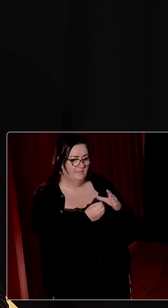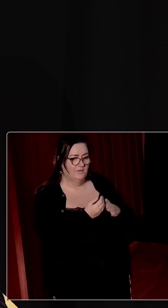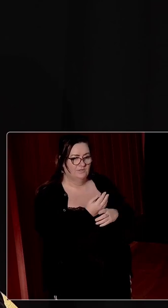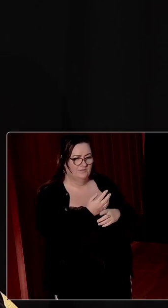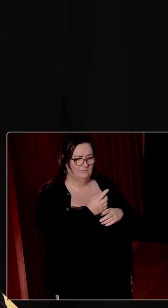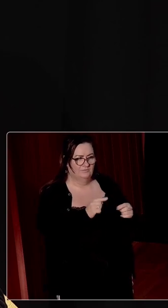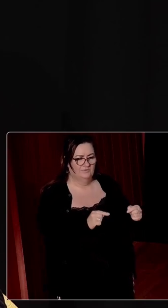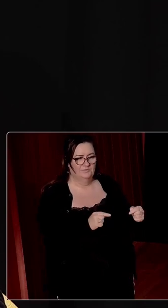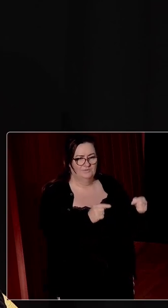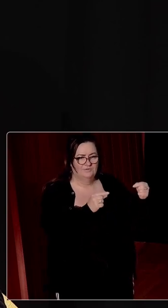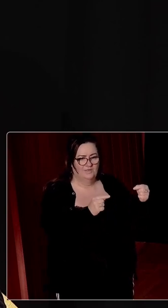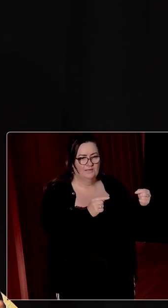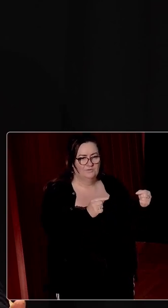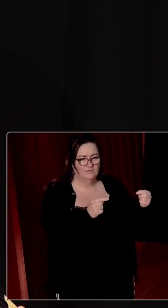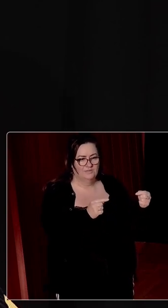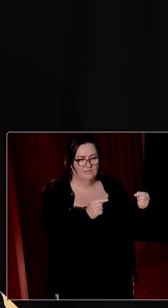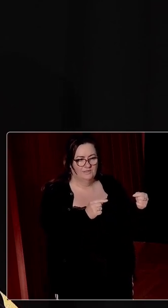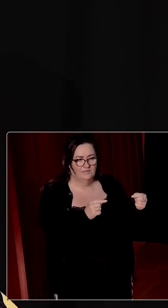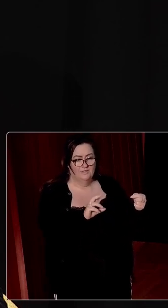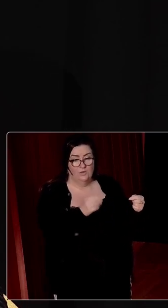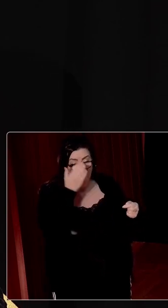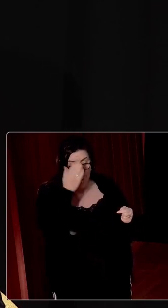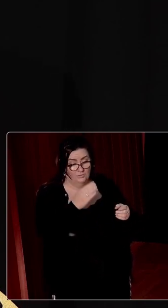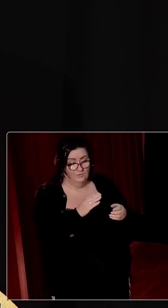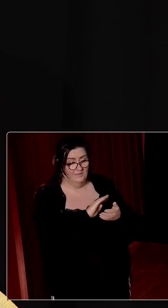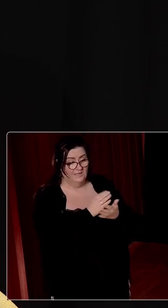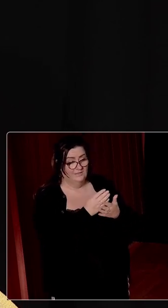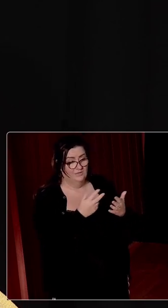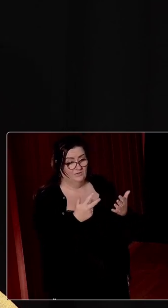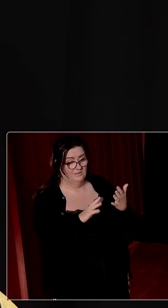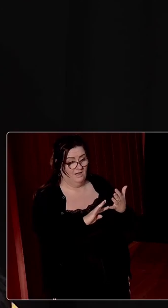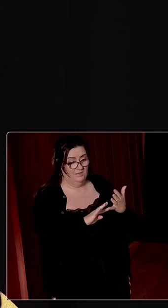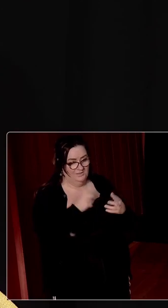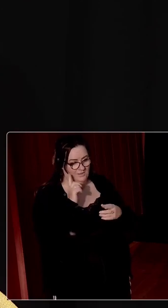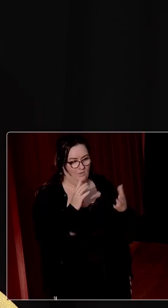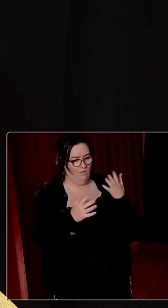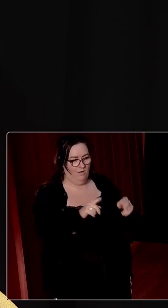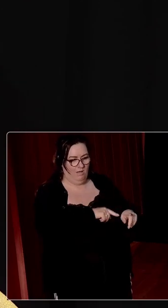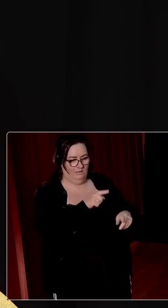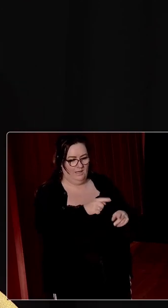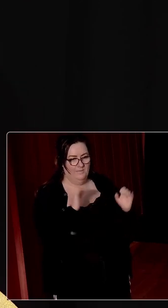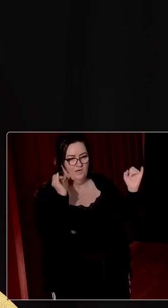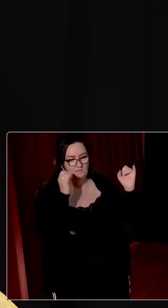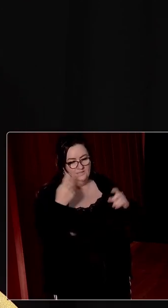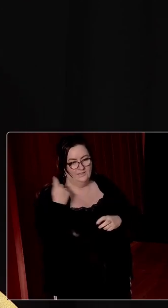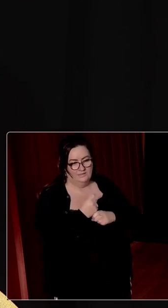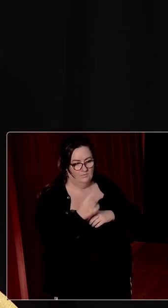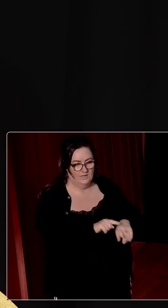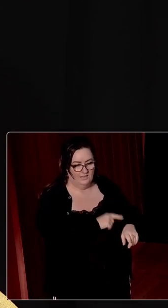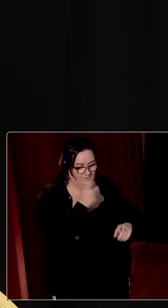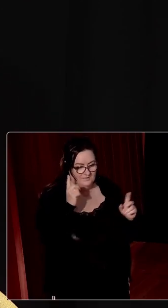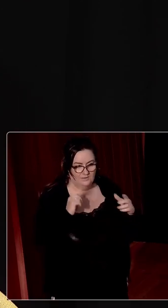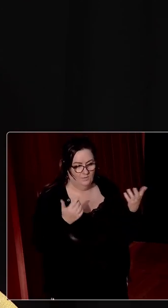significant challenge. Nobody knew in 1939 how long that emergency was going to last. And you had consensus between both sides of the